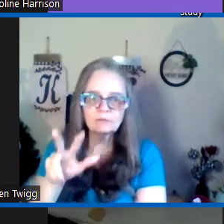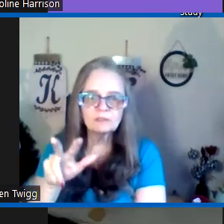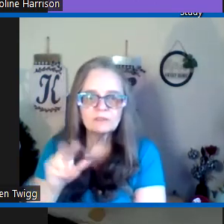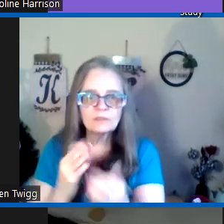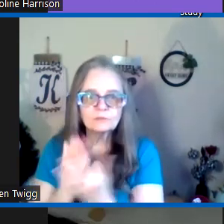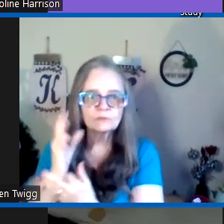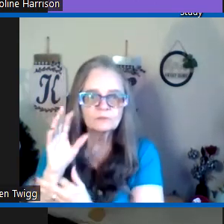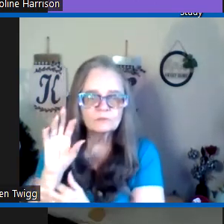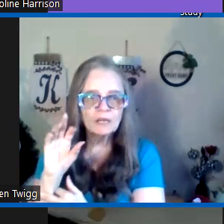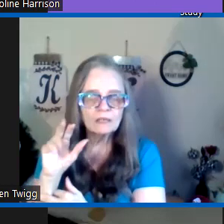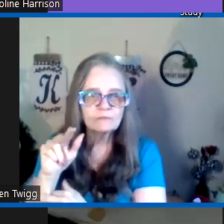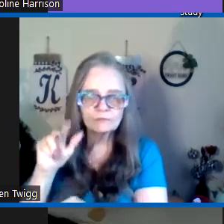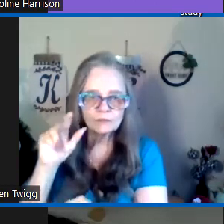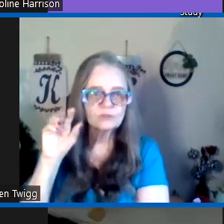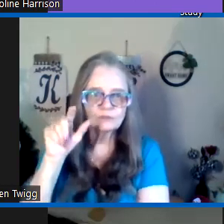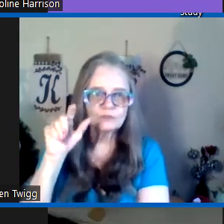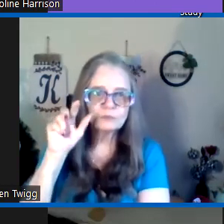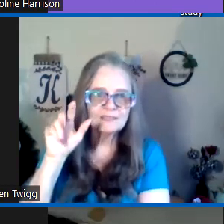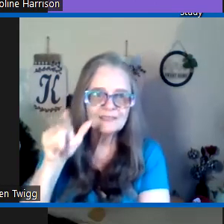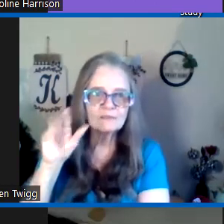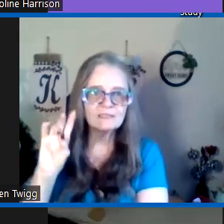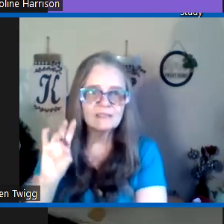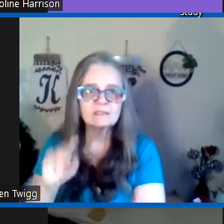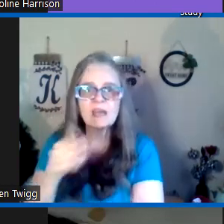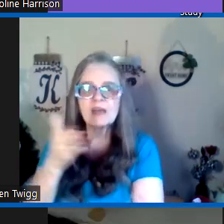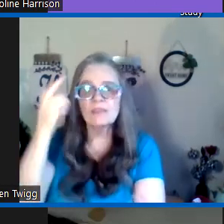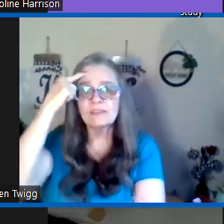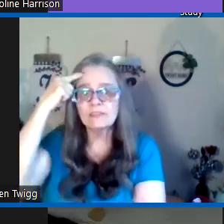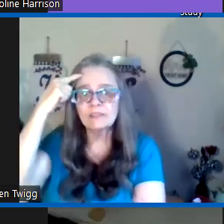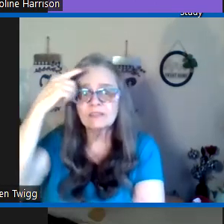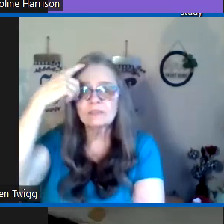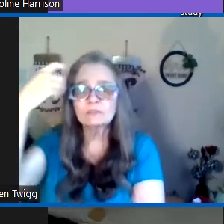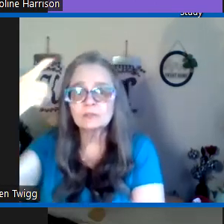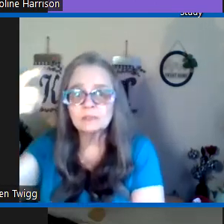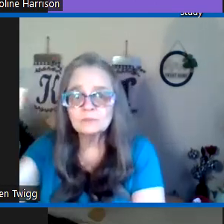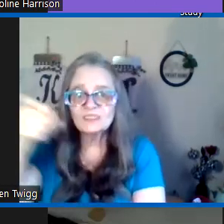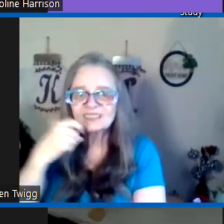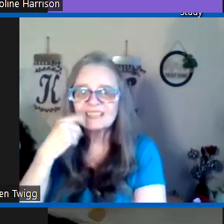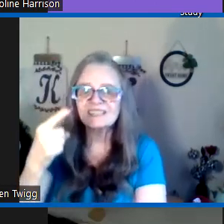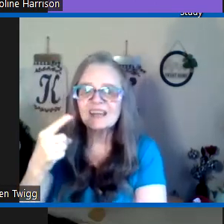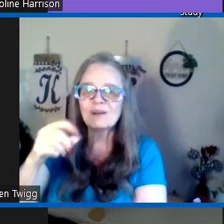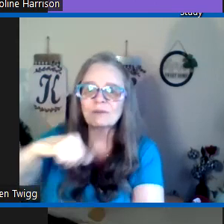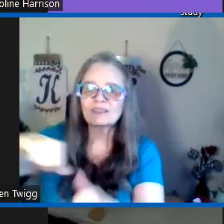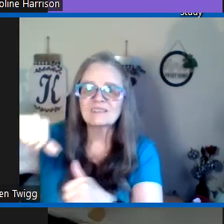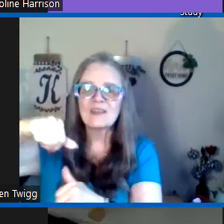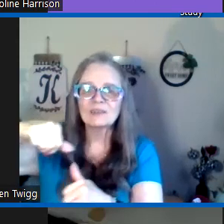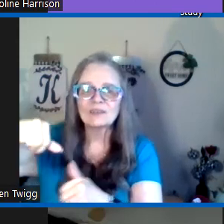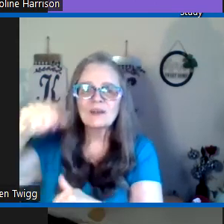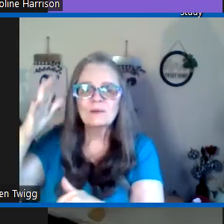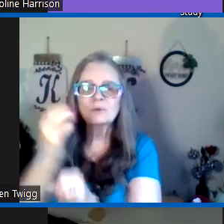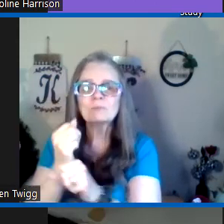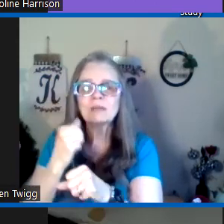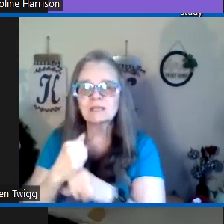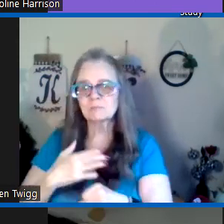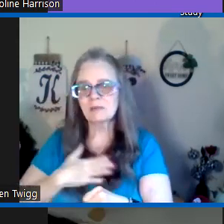23 through verse verse 27 says they think the dreams that they tell one another